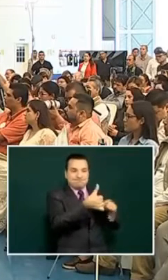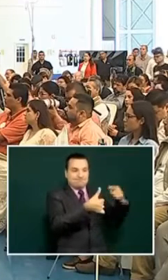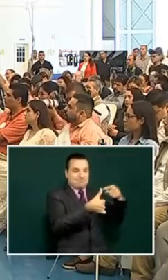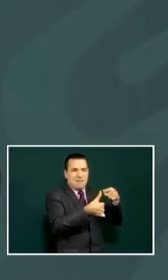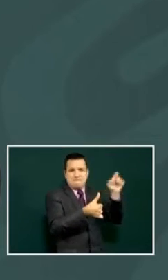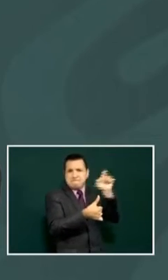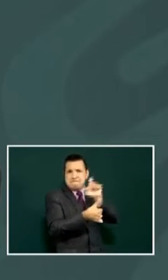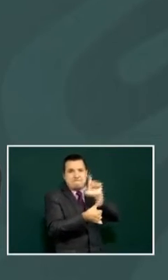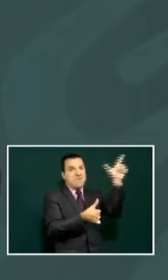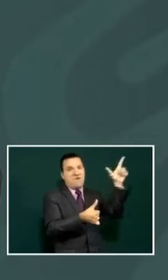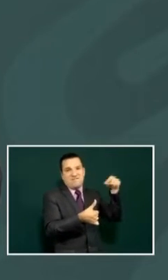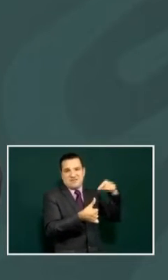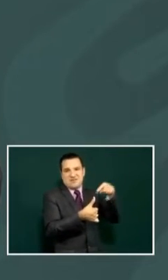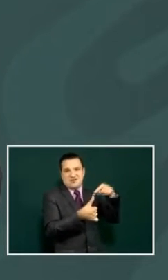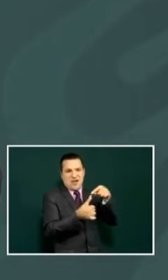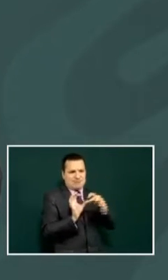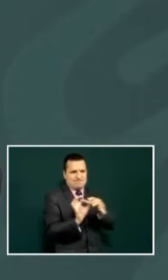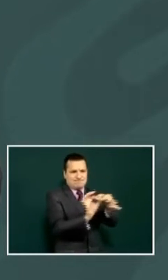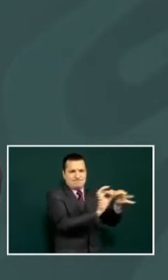professional people